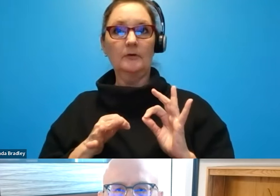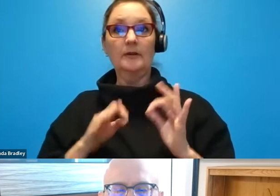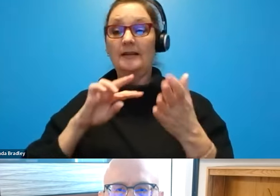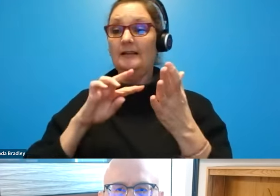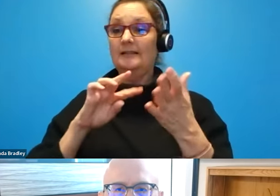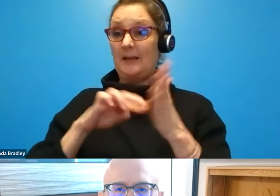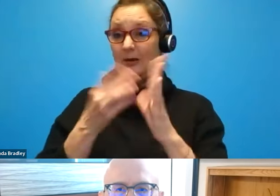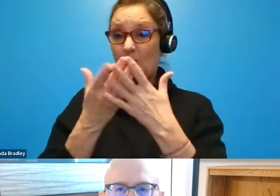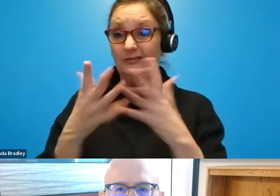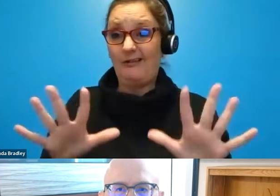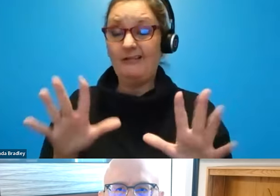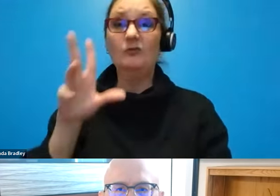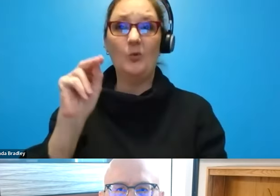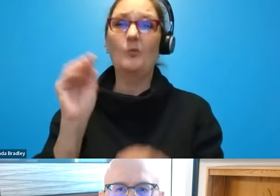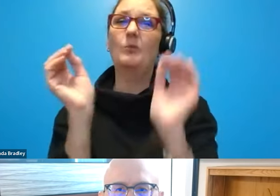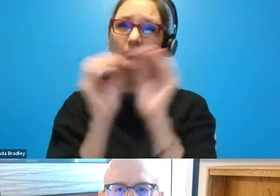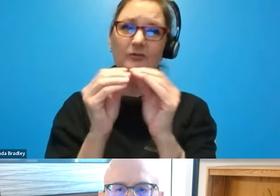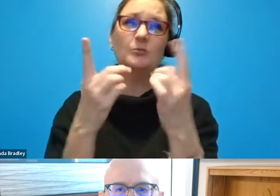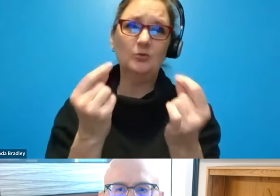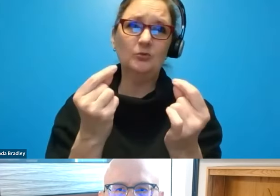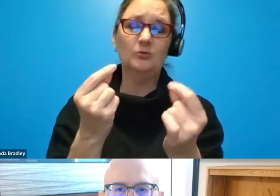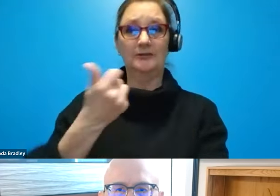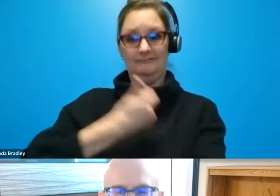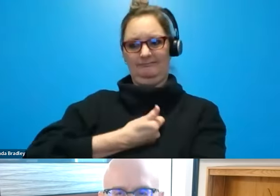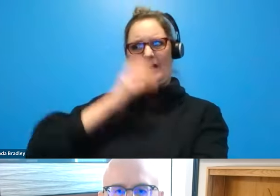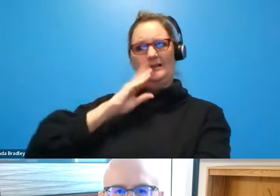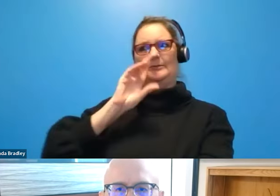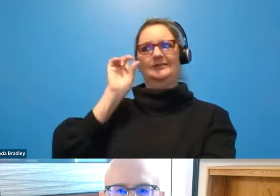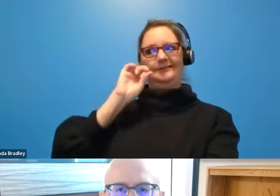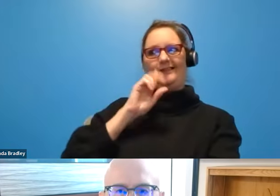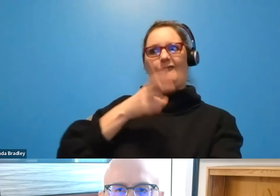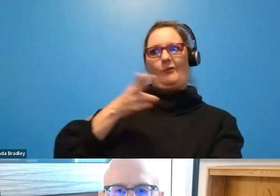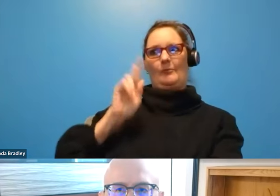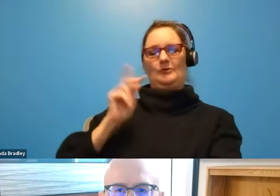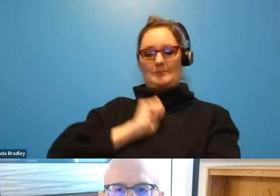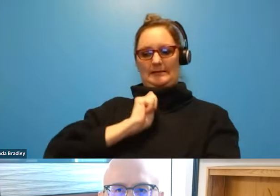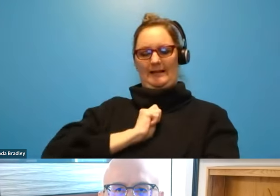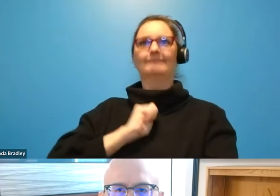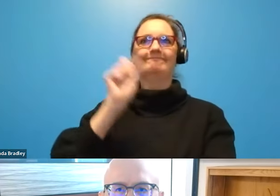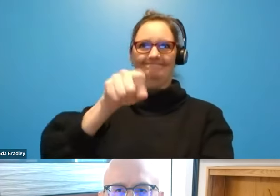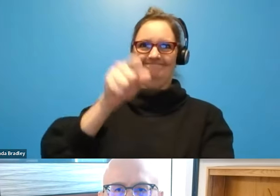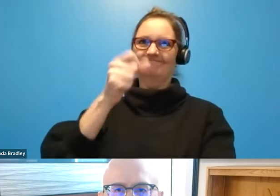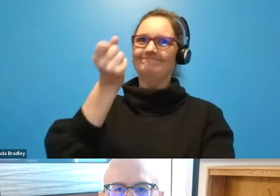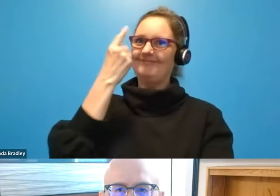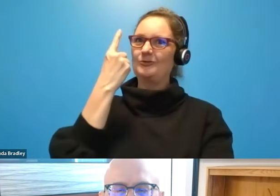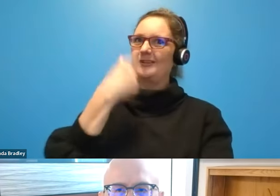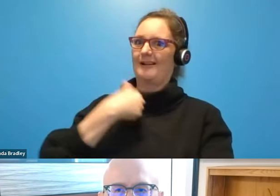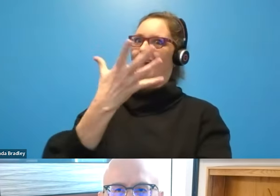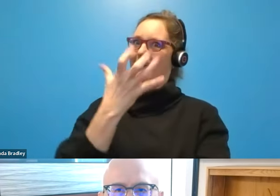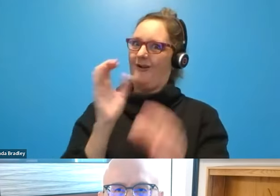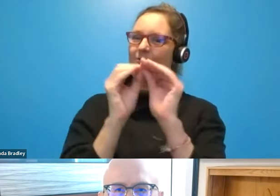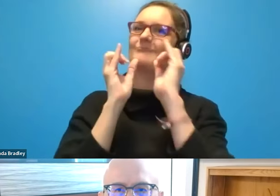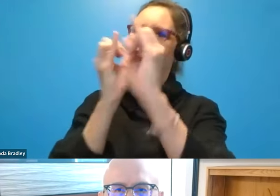see this as a deaf, hard of hearing person. I want more. And so know that your